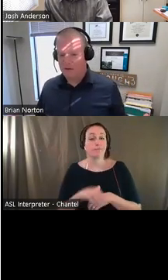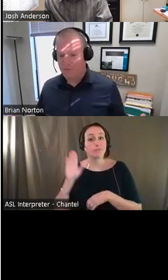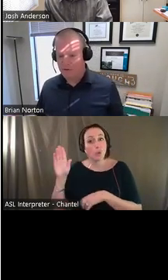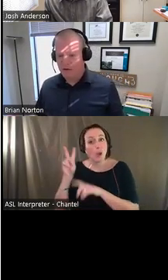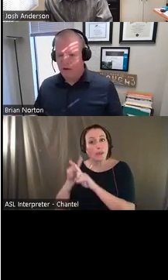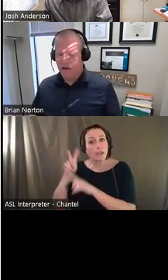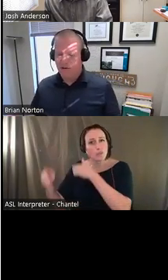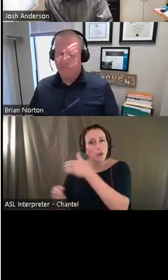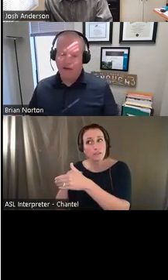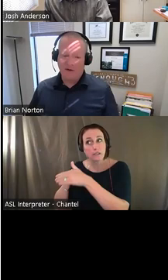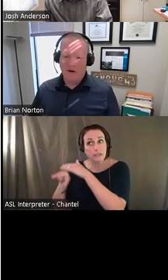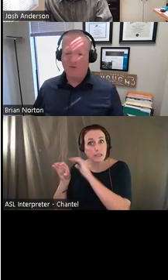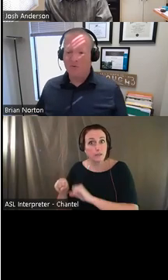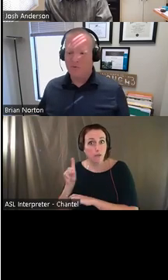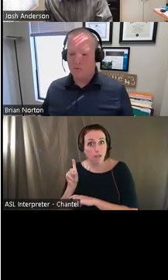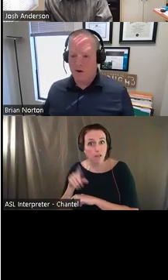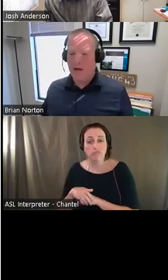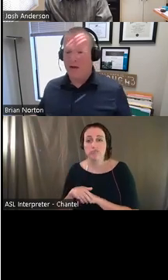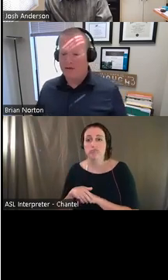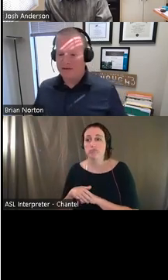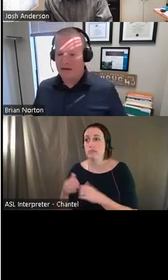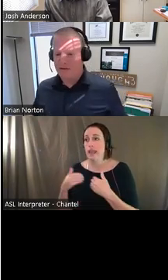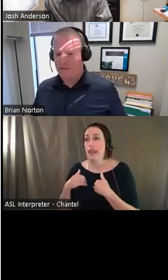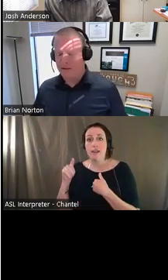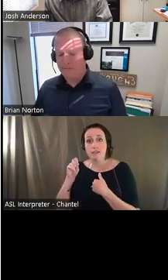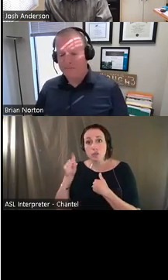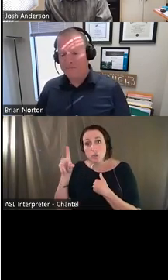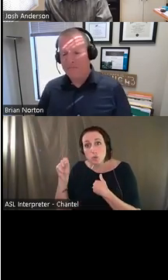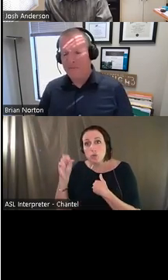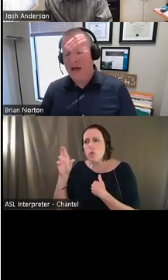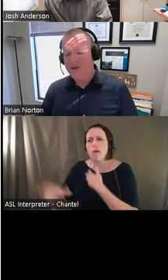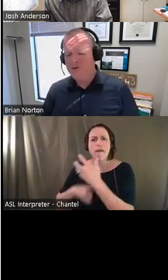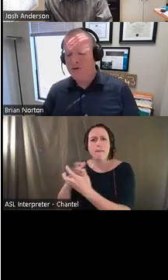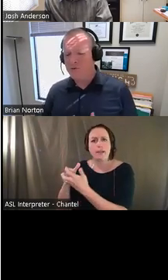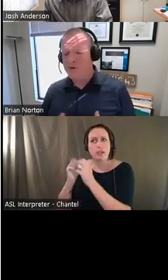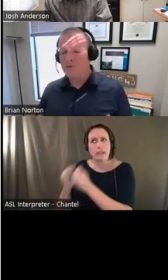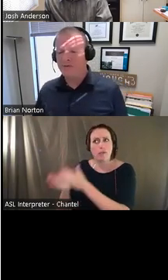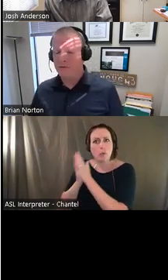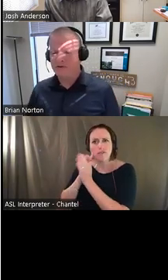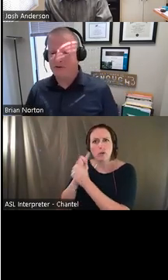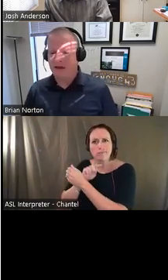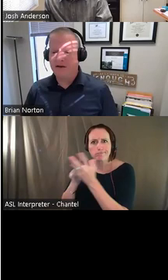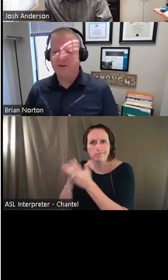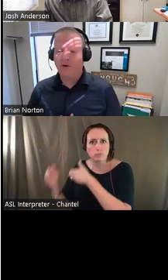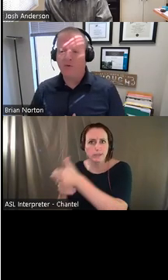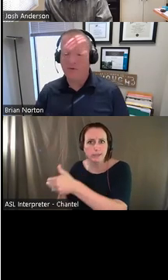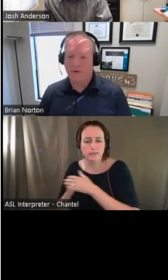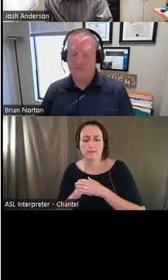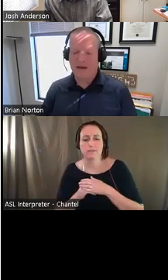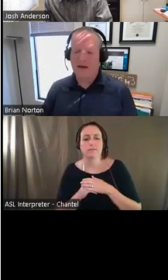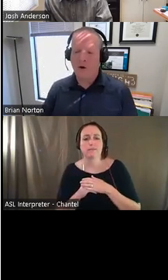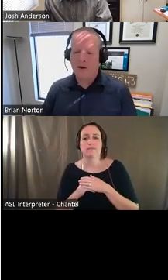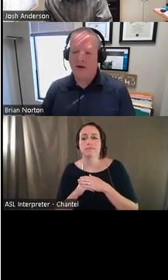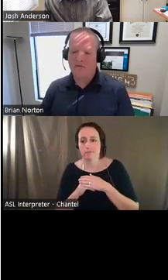more accessible, that there are tools or accommodations that can be made. As you start to recruit folks, you may consult with